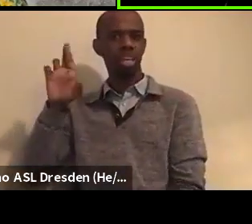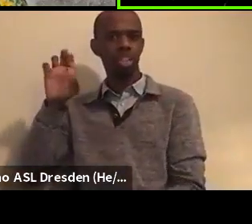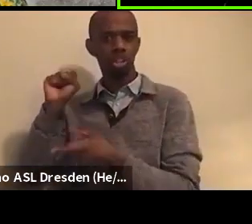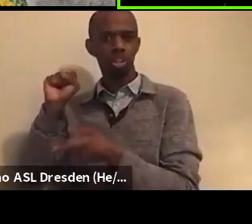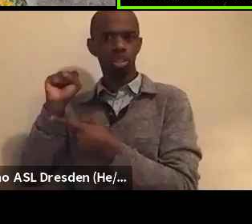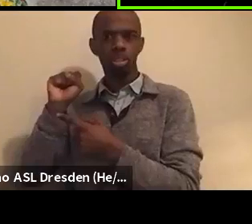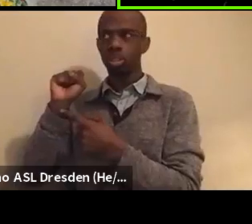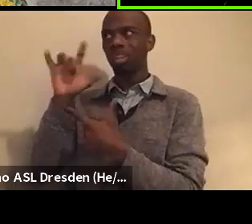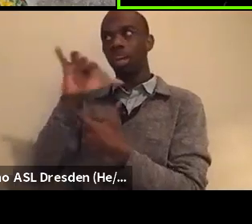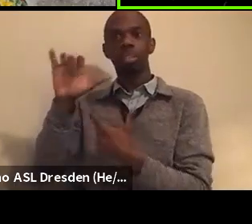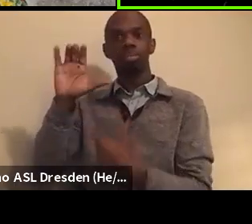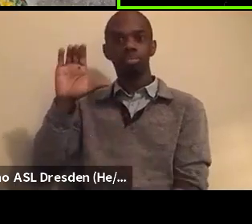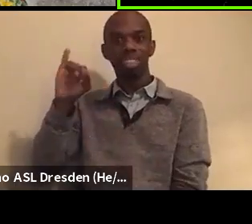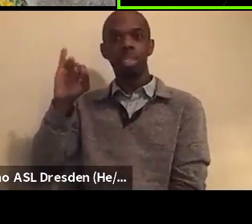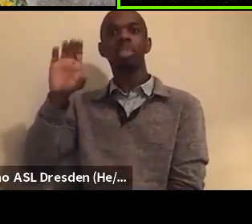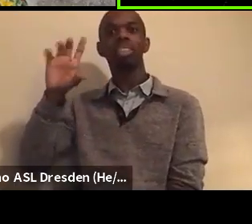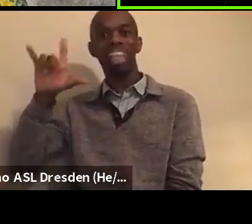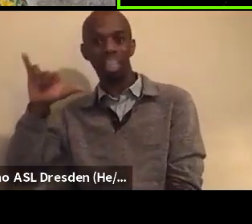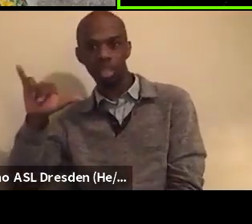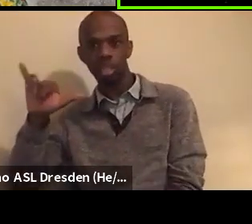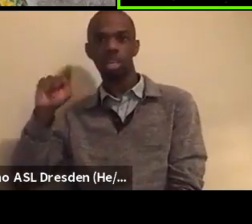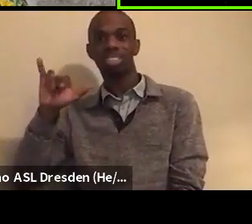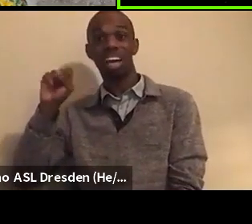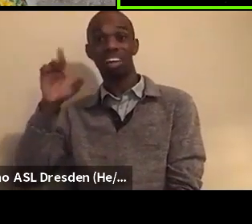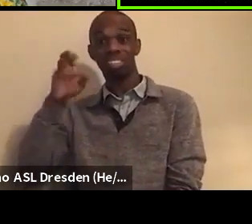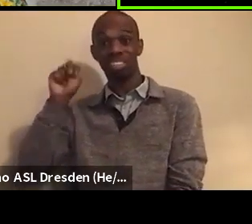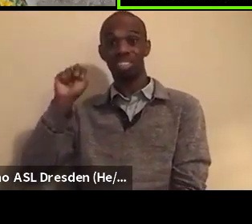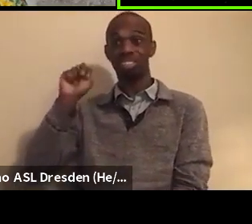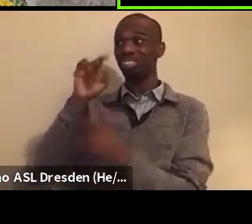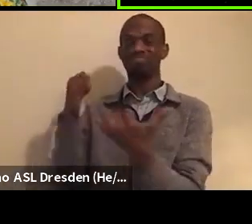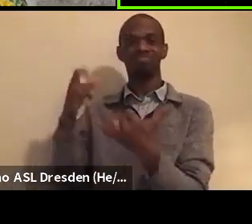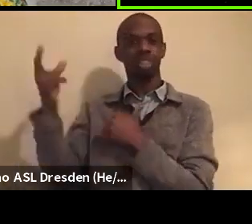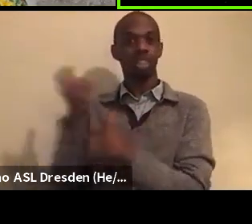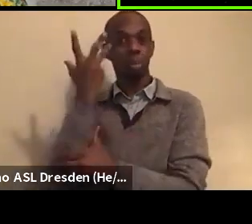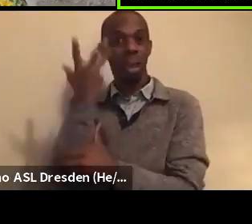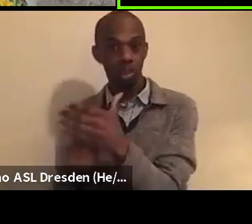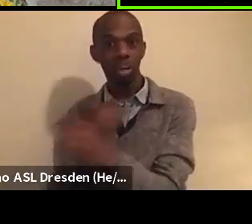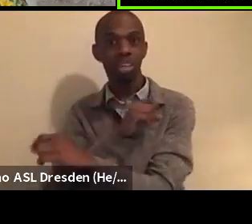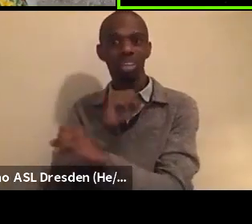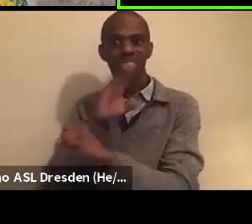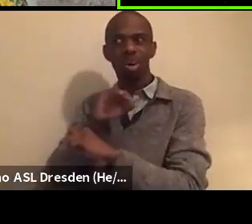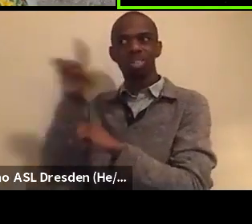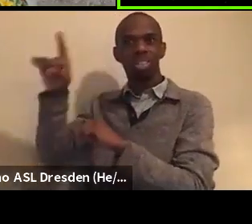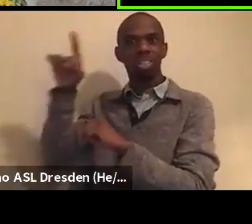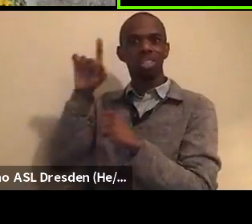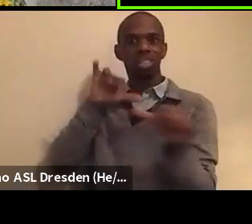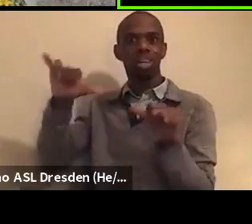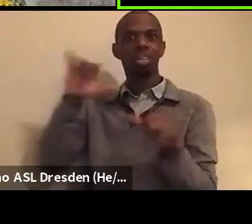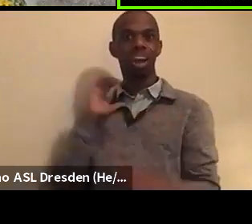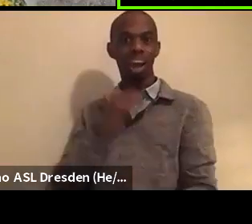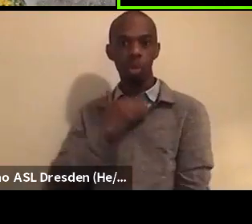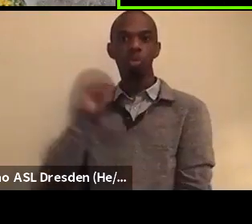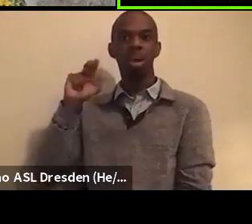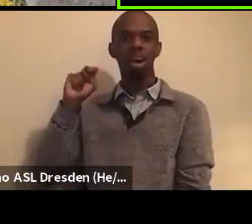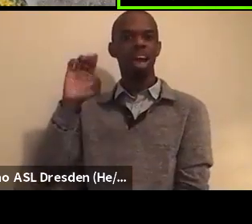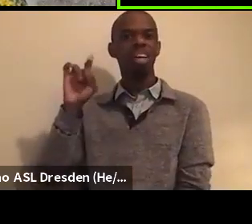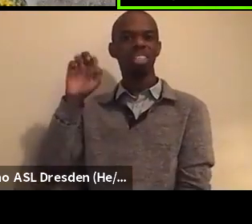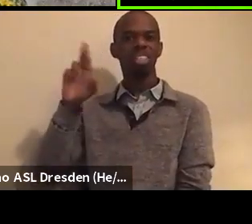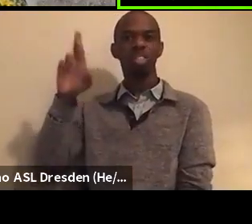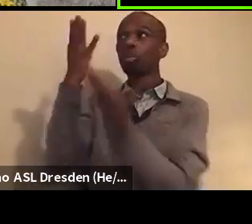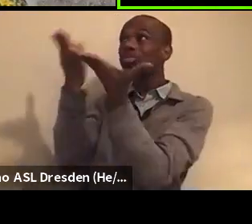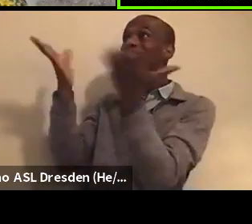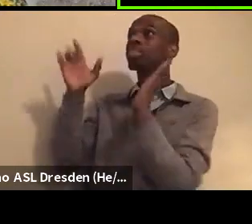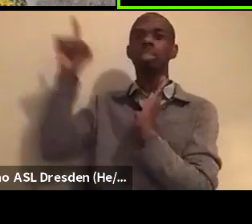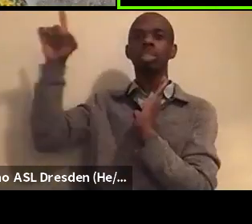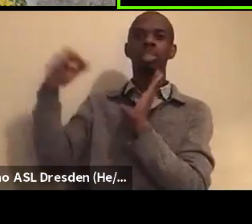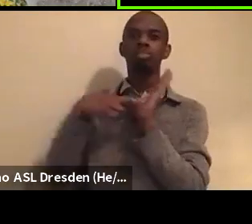from what she represented to me was a reflection of the dignity of black women. And when I think